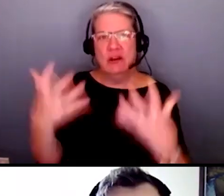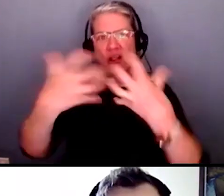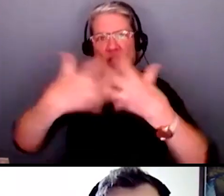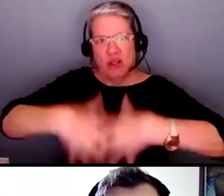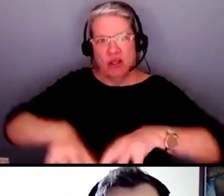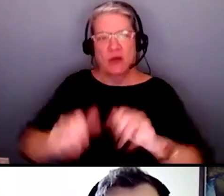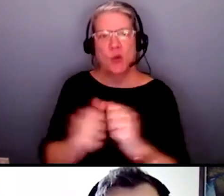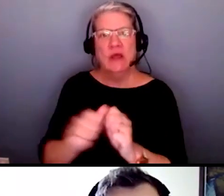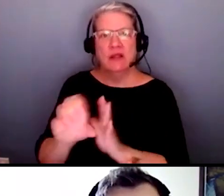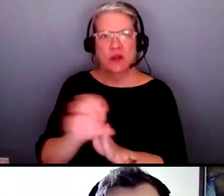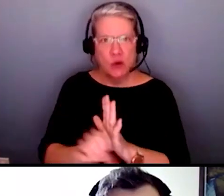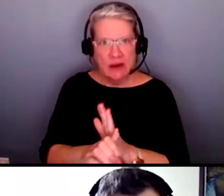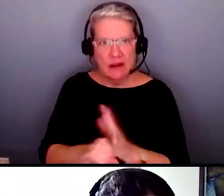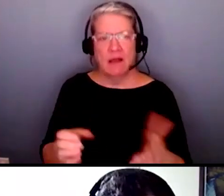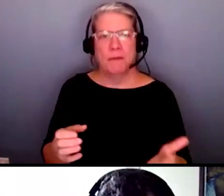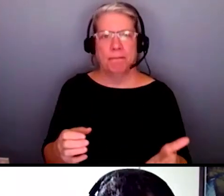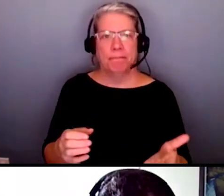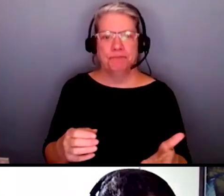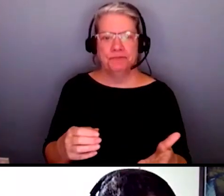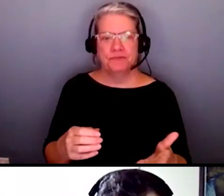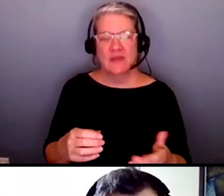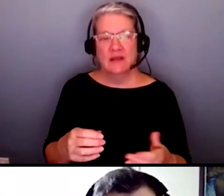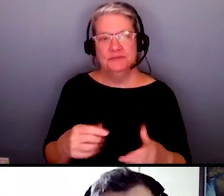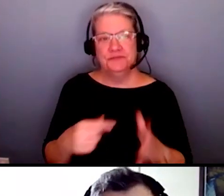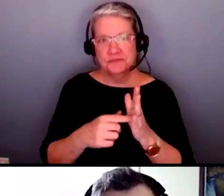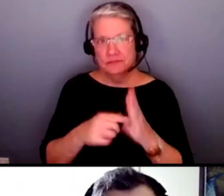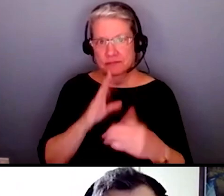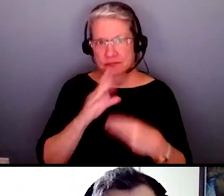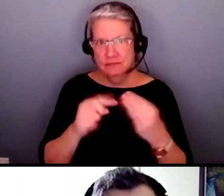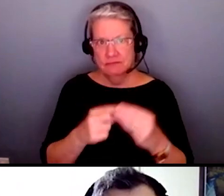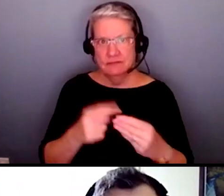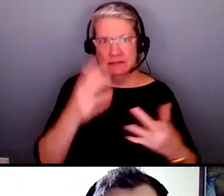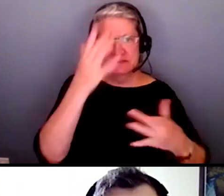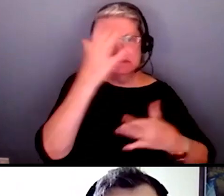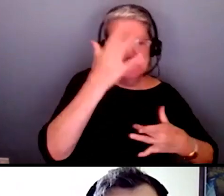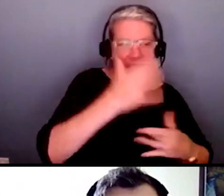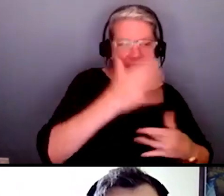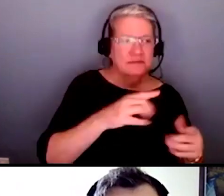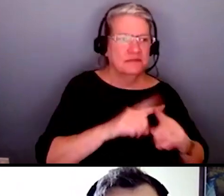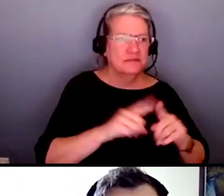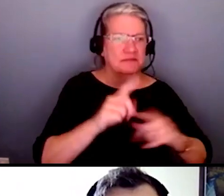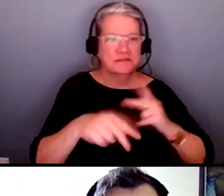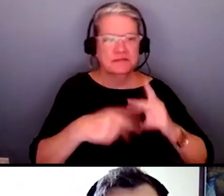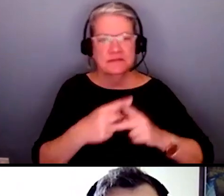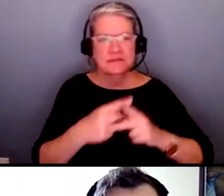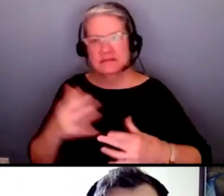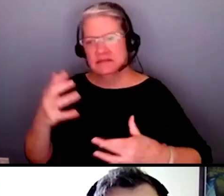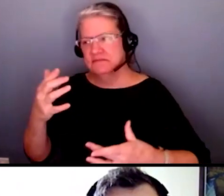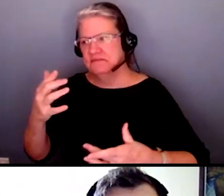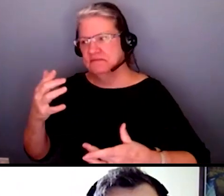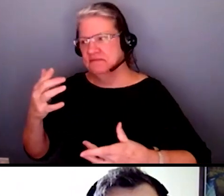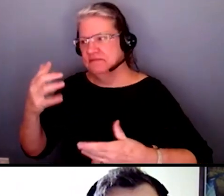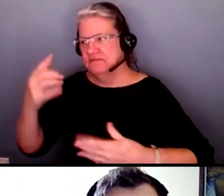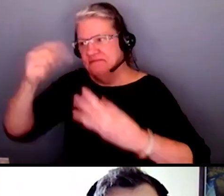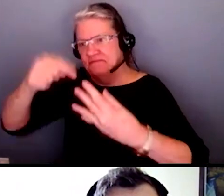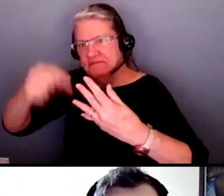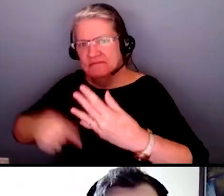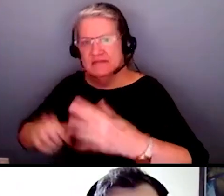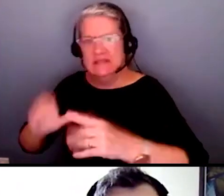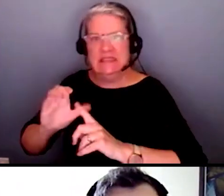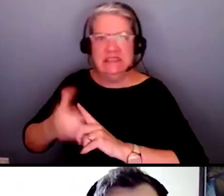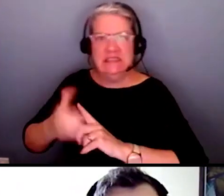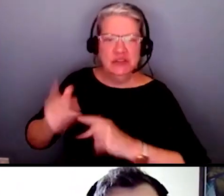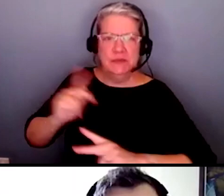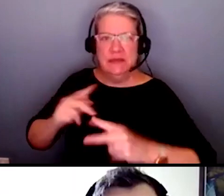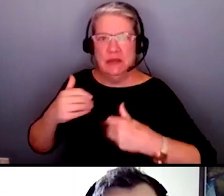so that when you're talking about different types of diseases different types of ailments that people might have or